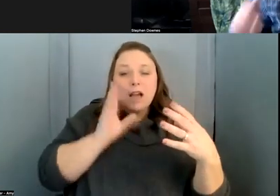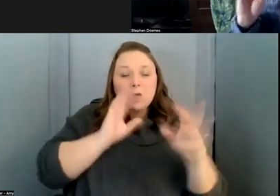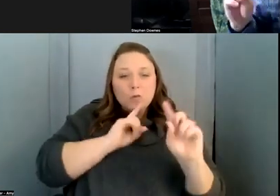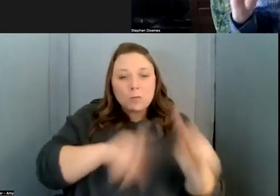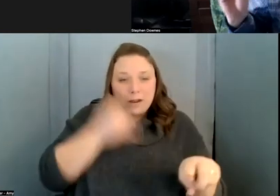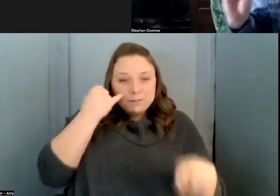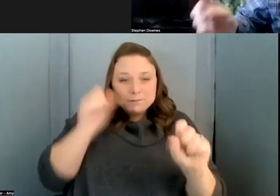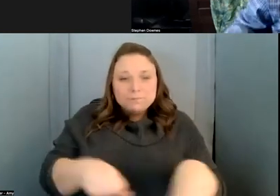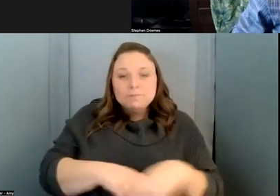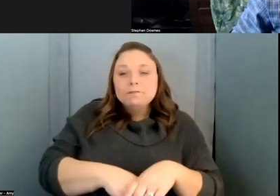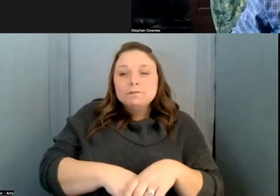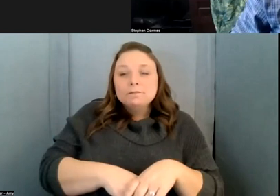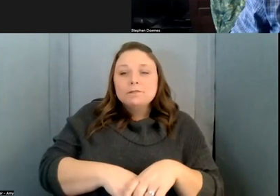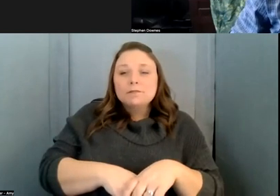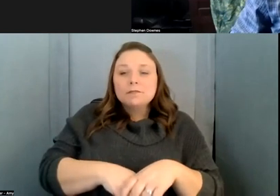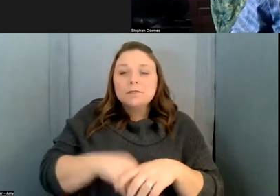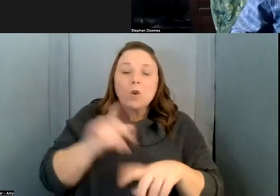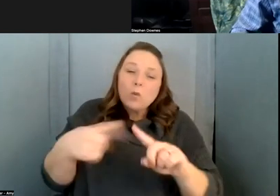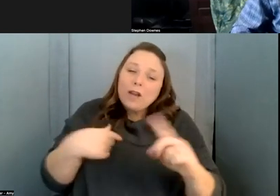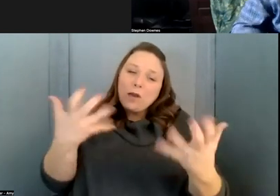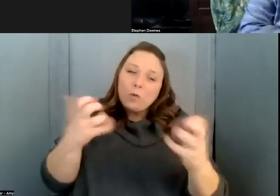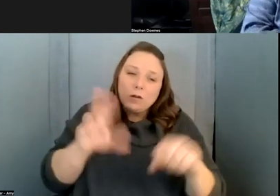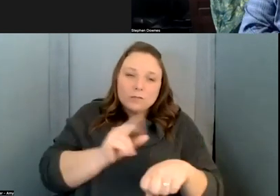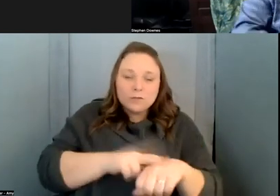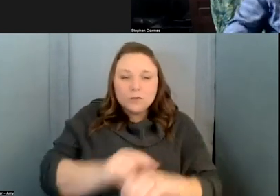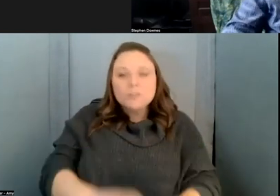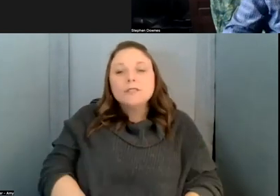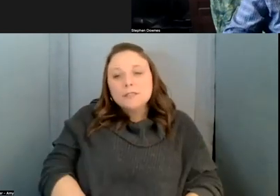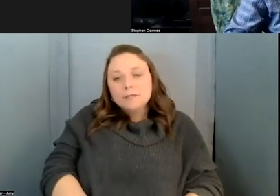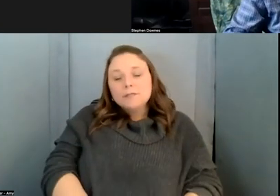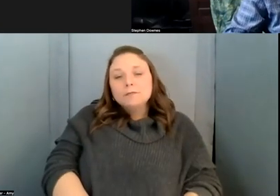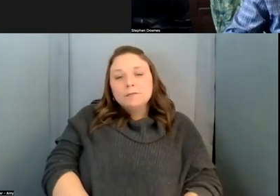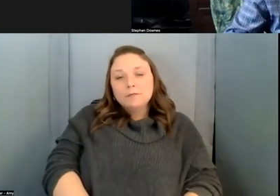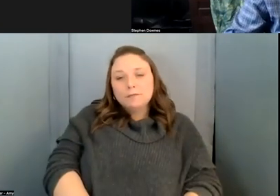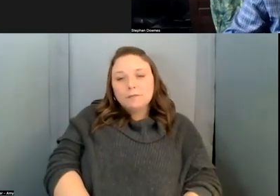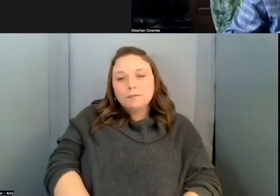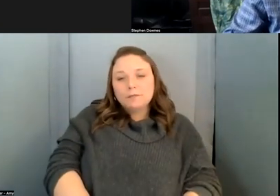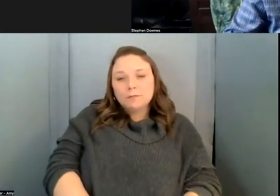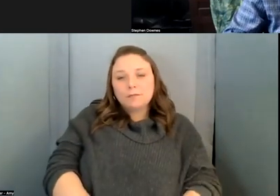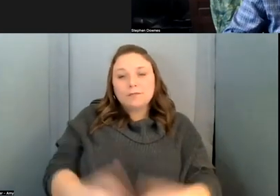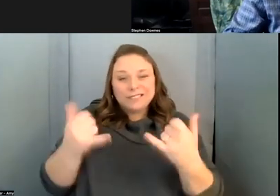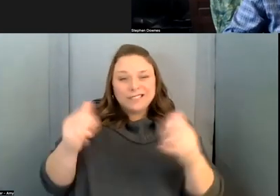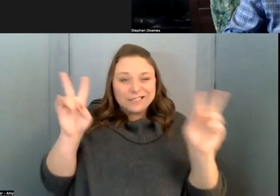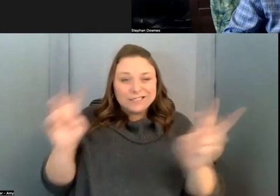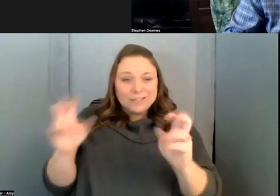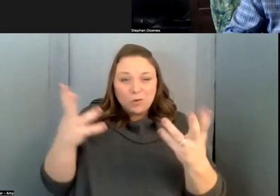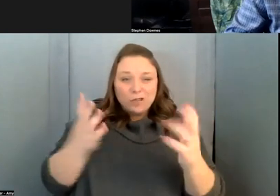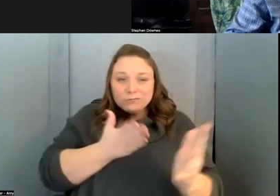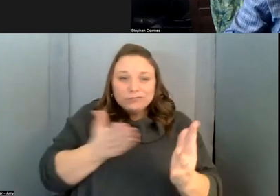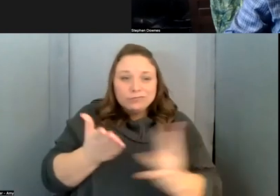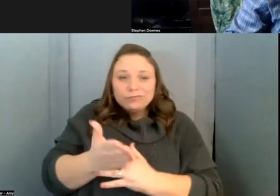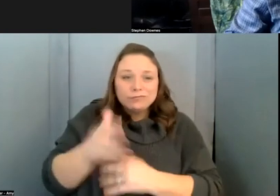completely at my own whim of course um today's topic is navigating the ai